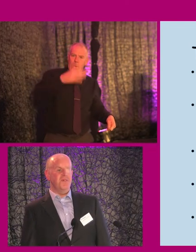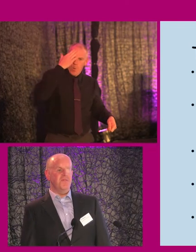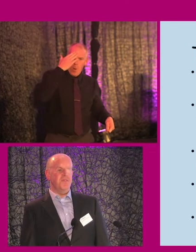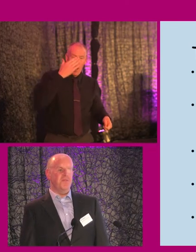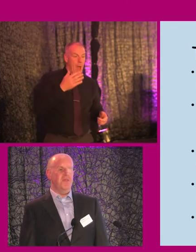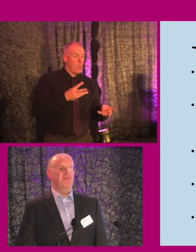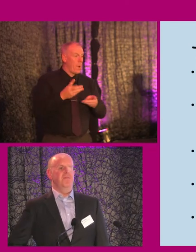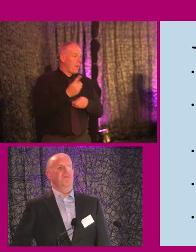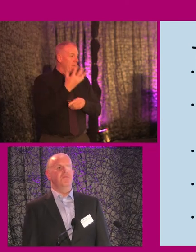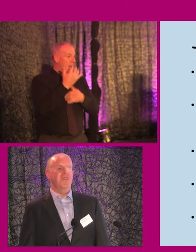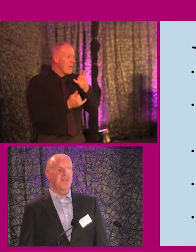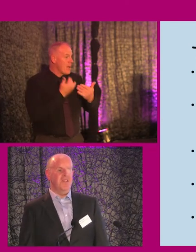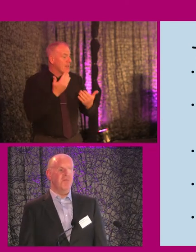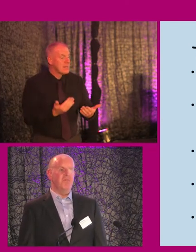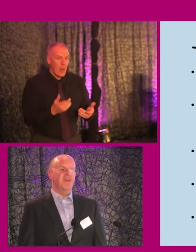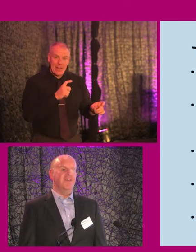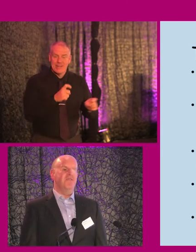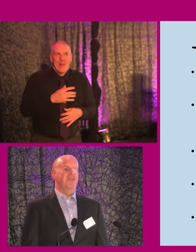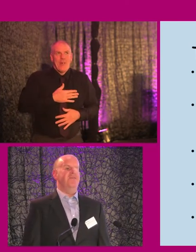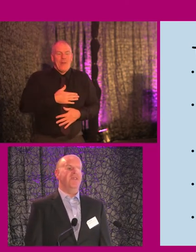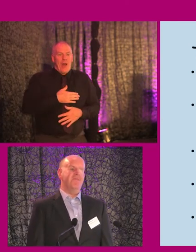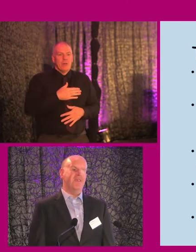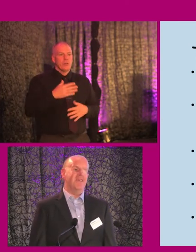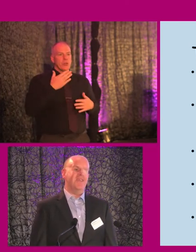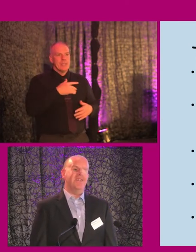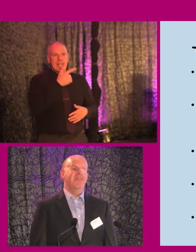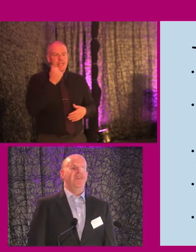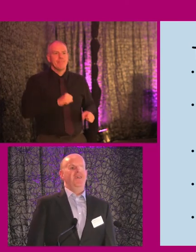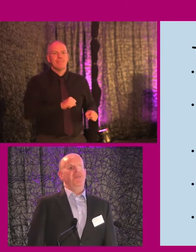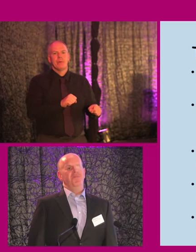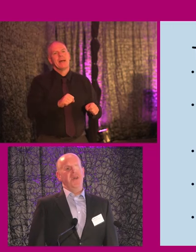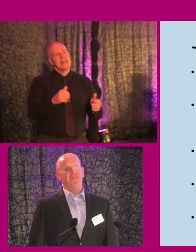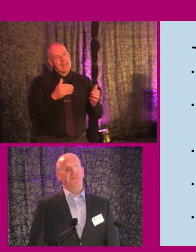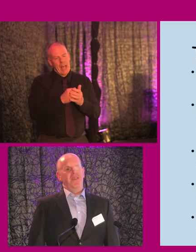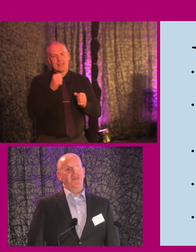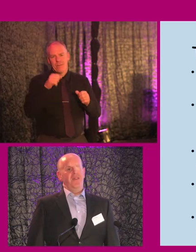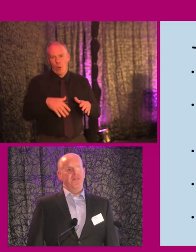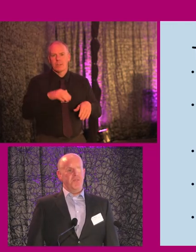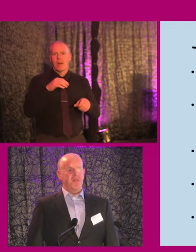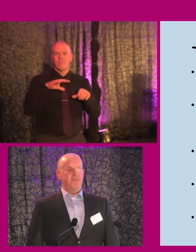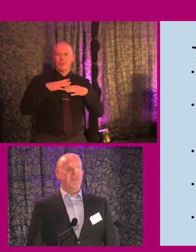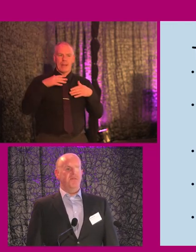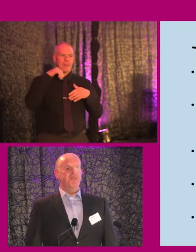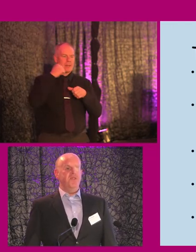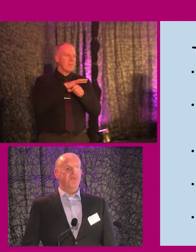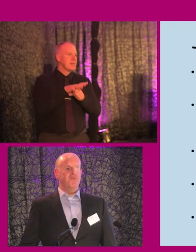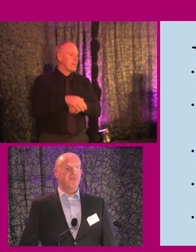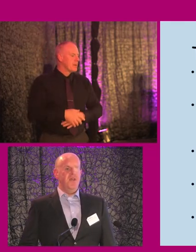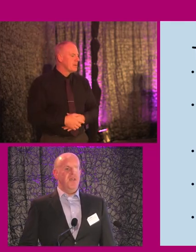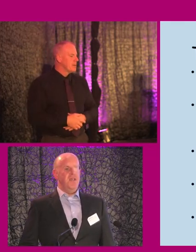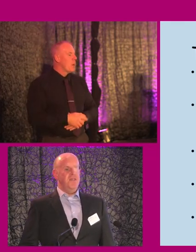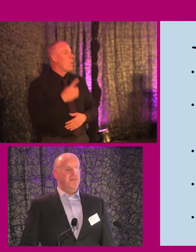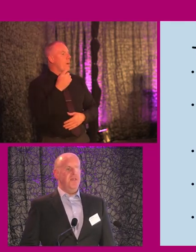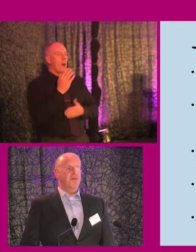building for five years now. Notwithstanding little break we had there for the pandemic and all that jazz. But another thing as well about the building I find really useful